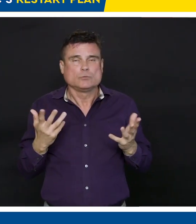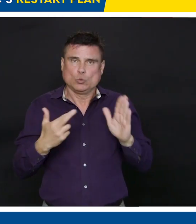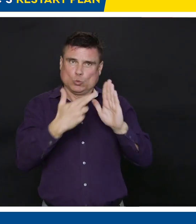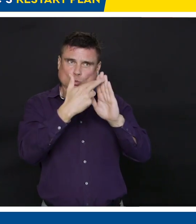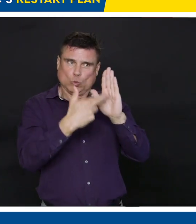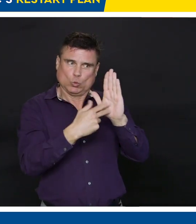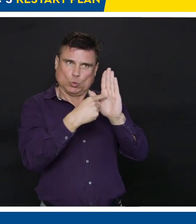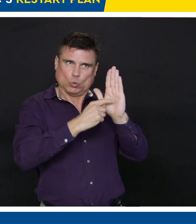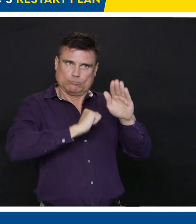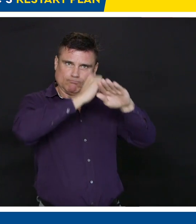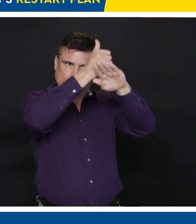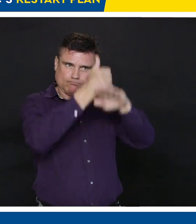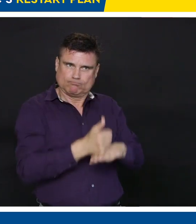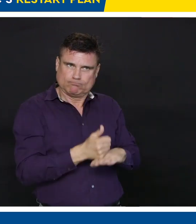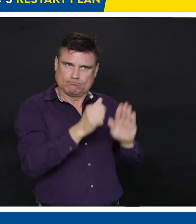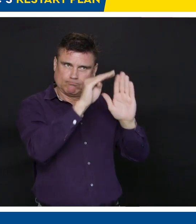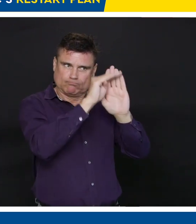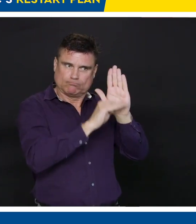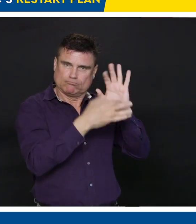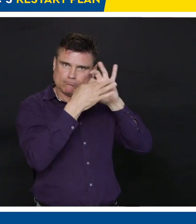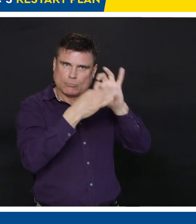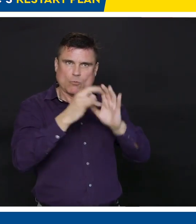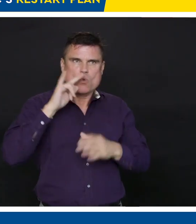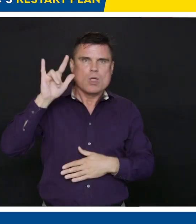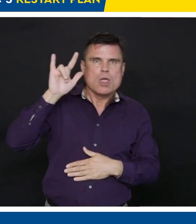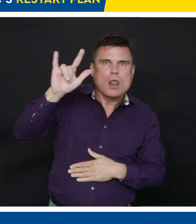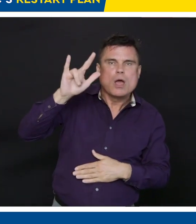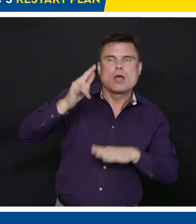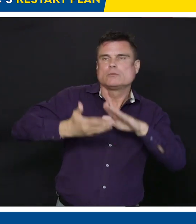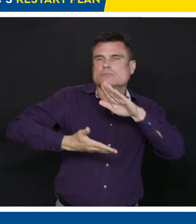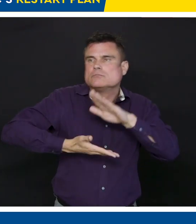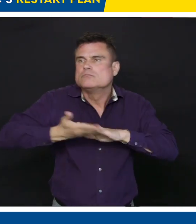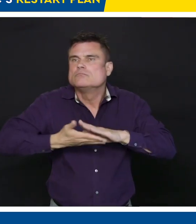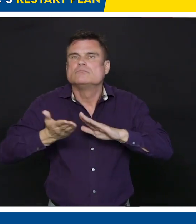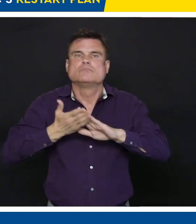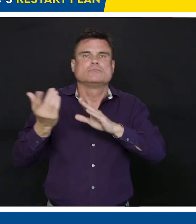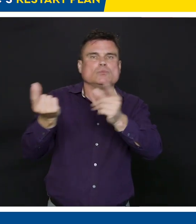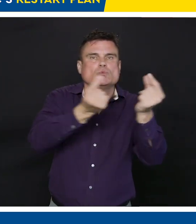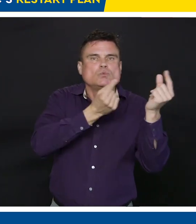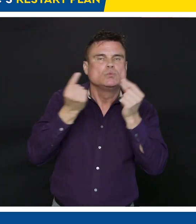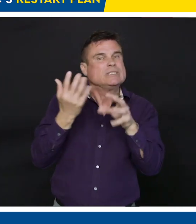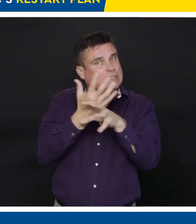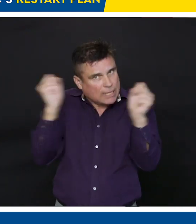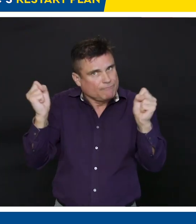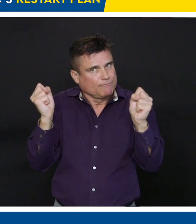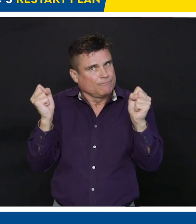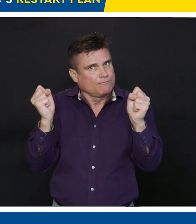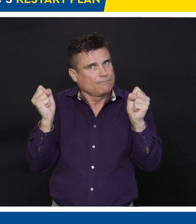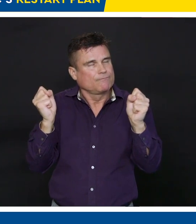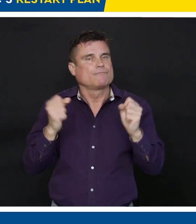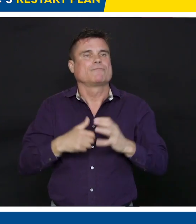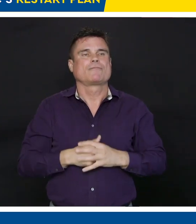allow the economy to continue to restart and grow into the future. Up next is Keith Baldry.